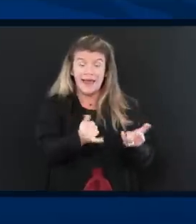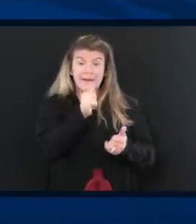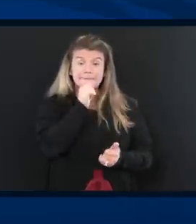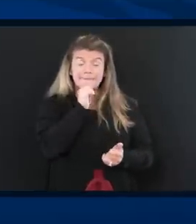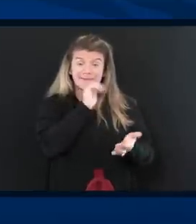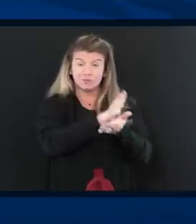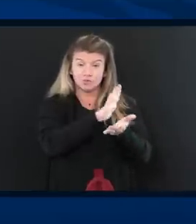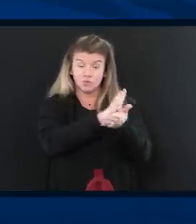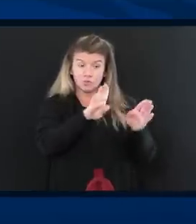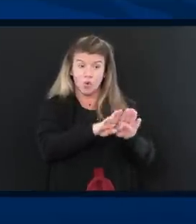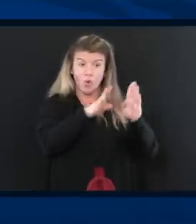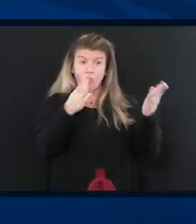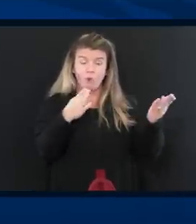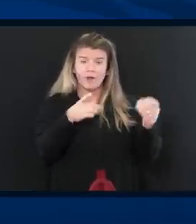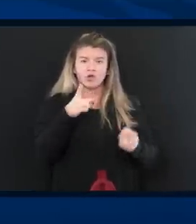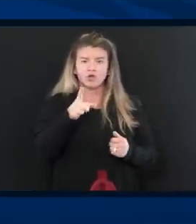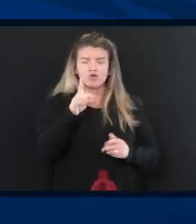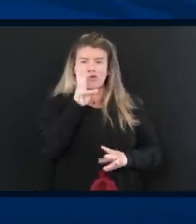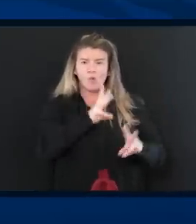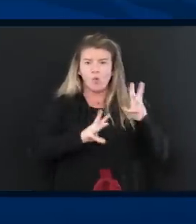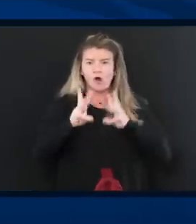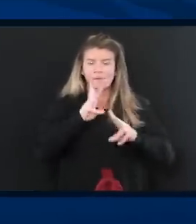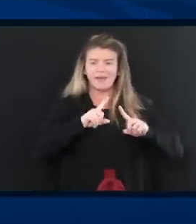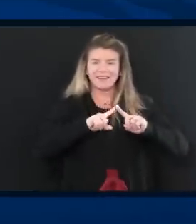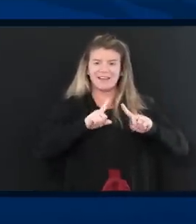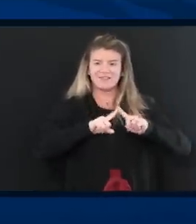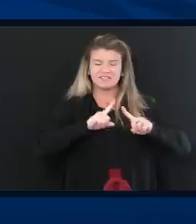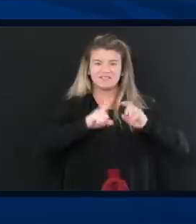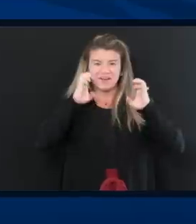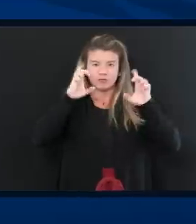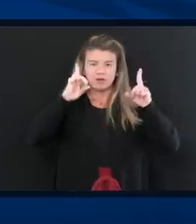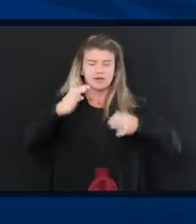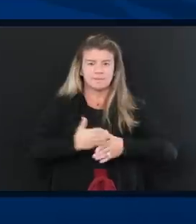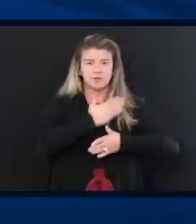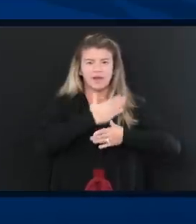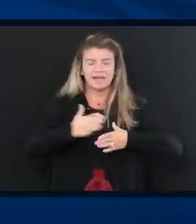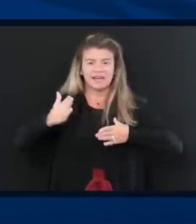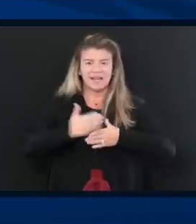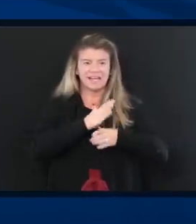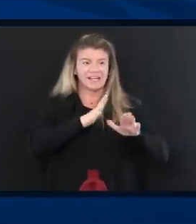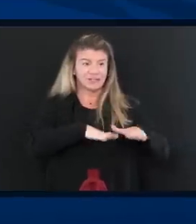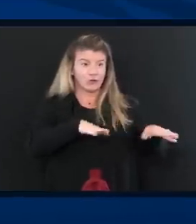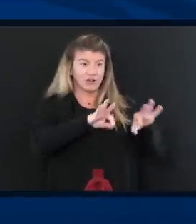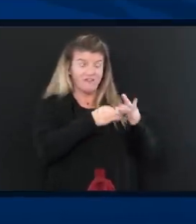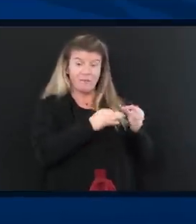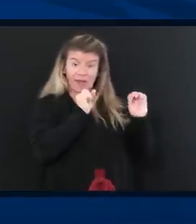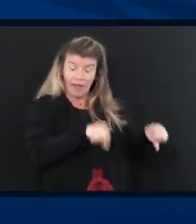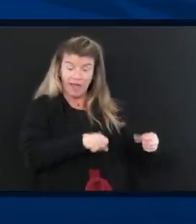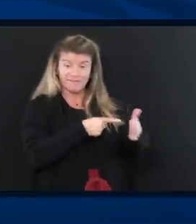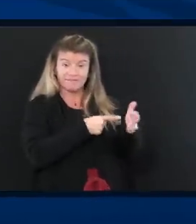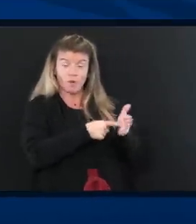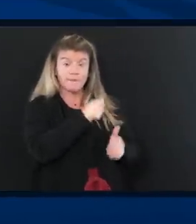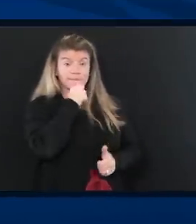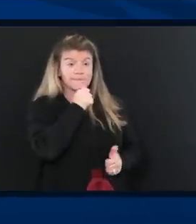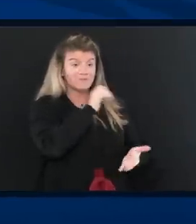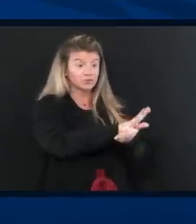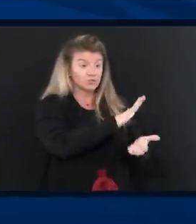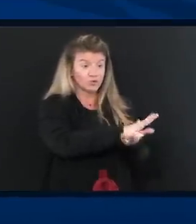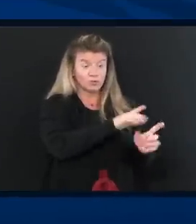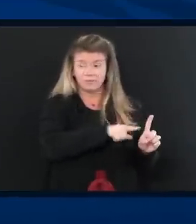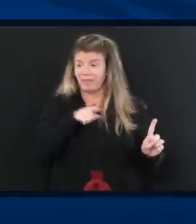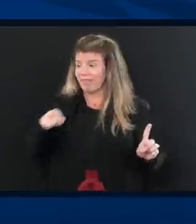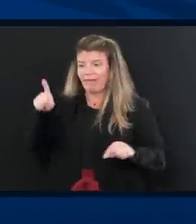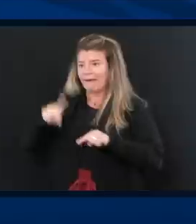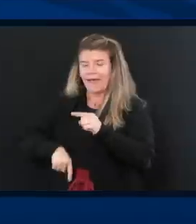do you worry about further discrepancies in education between children whose families can afford private school and children whose families can't?